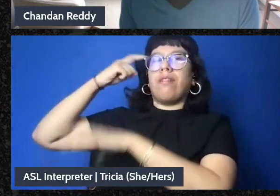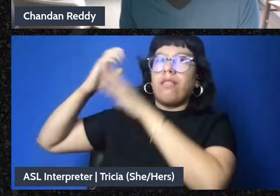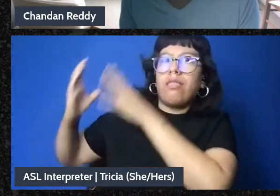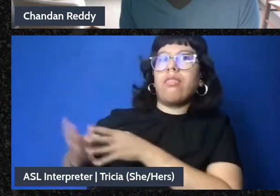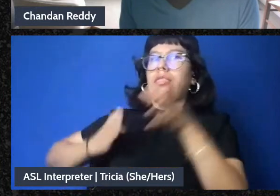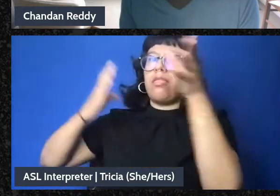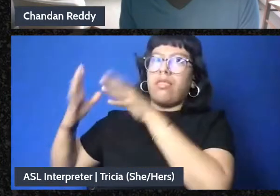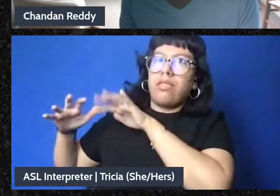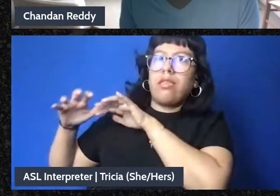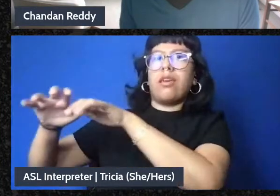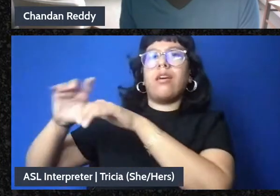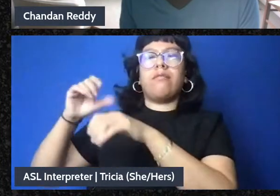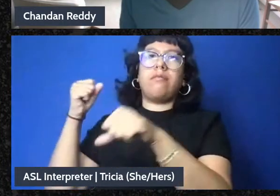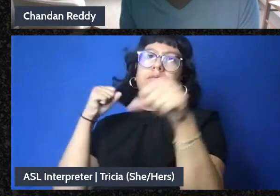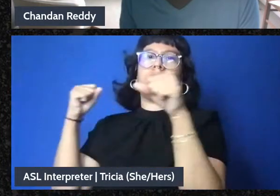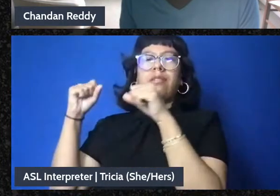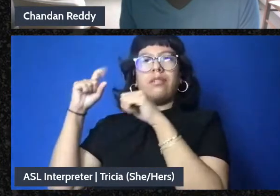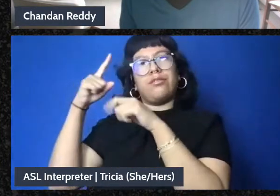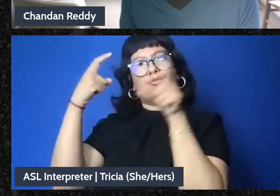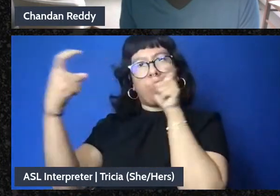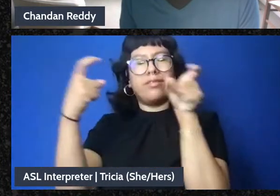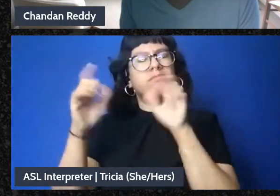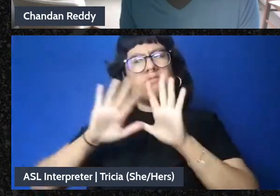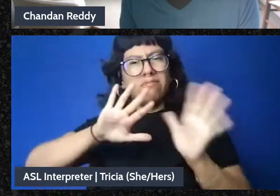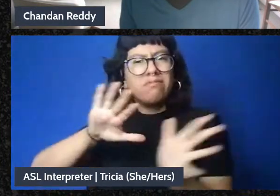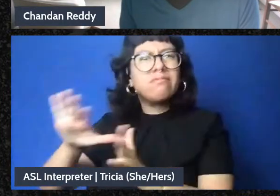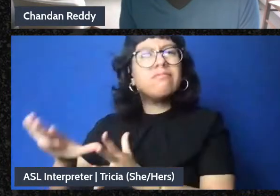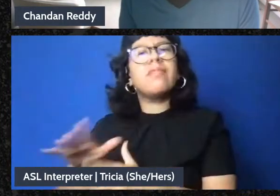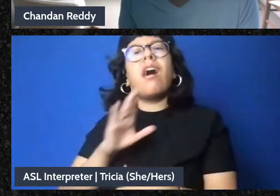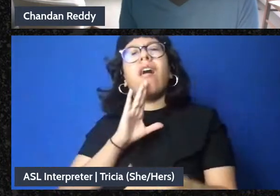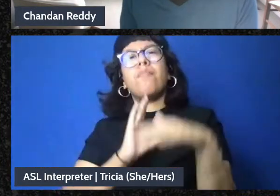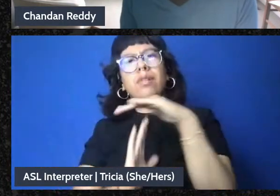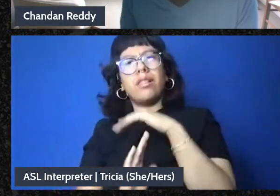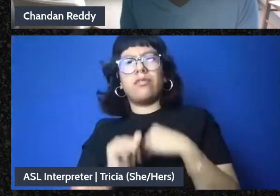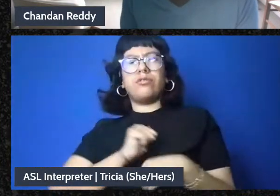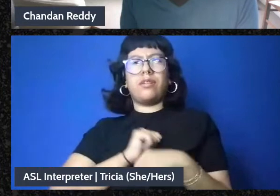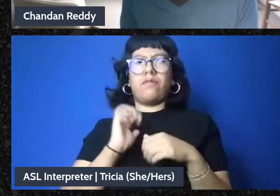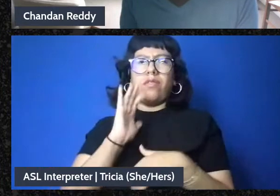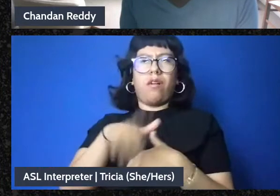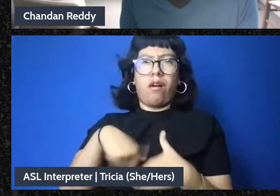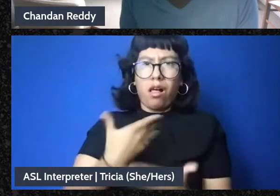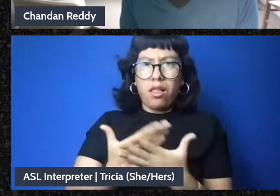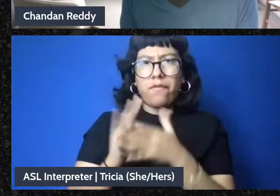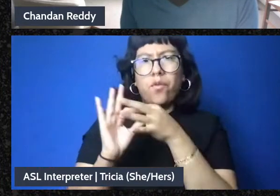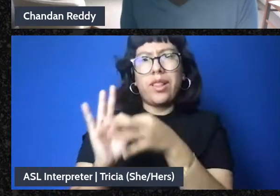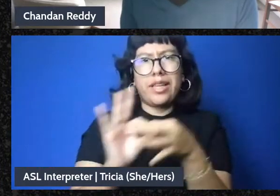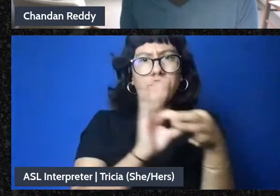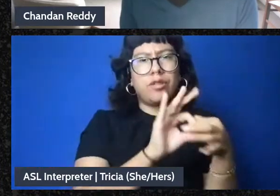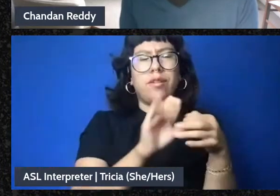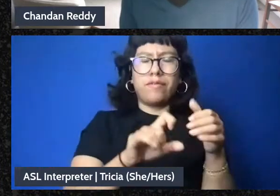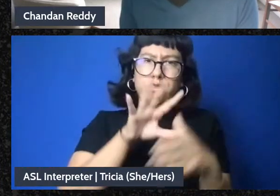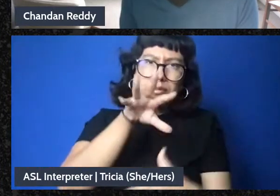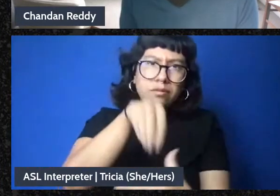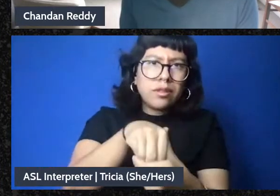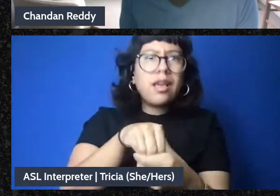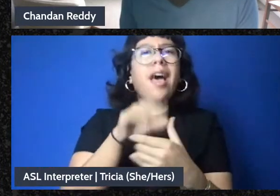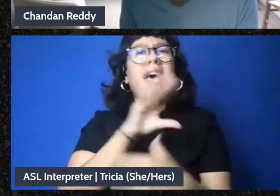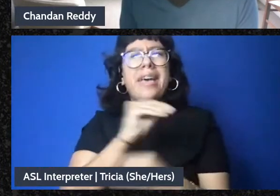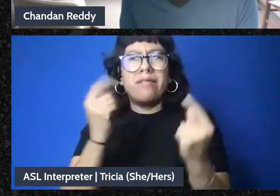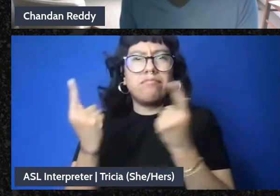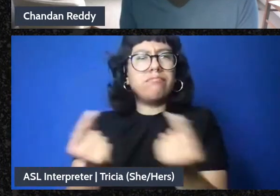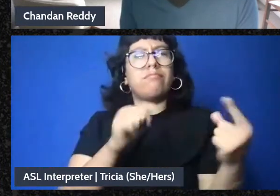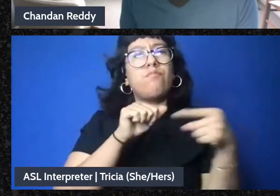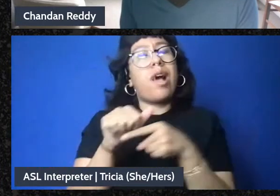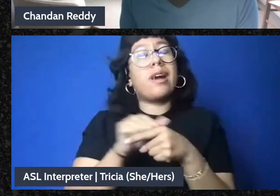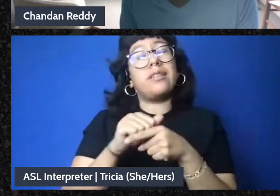organizing. A lot of it includes humbling ourselves to the kind of relationships we need to get into and beginning to actually practice and a question I ask myself